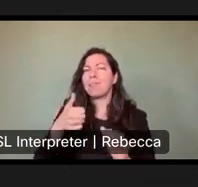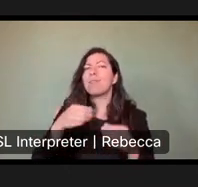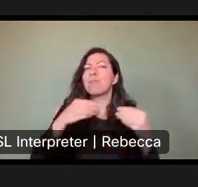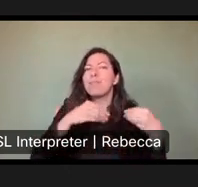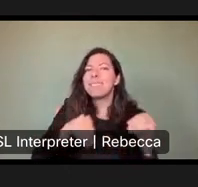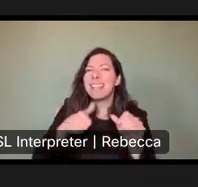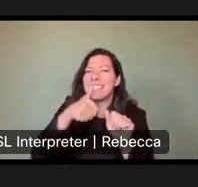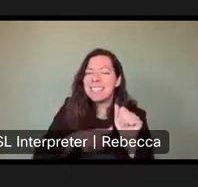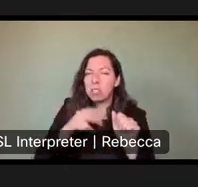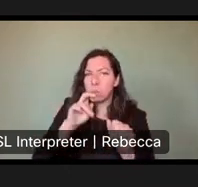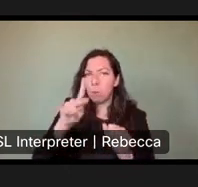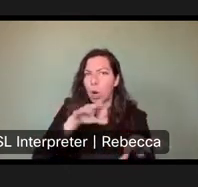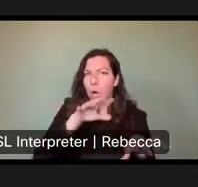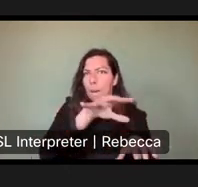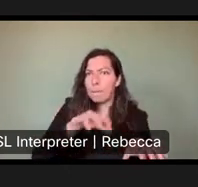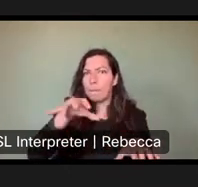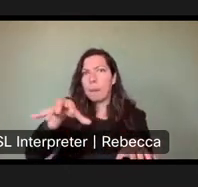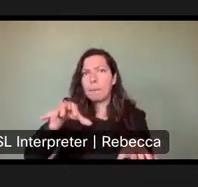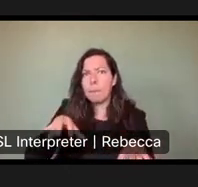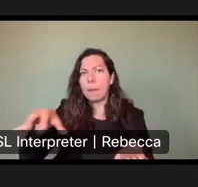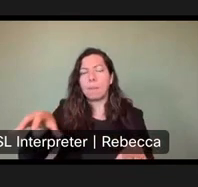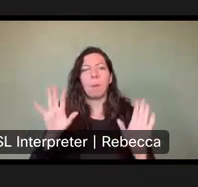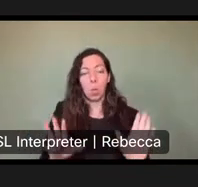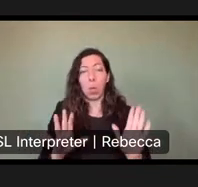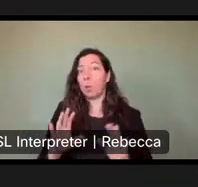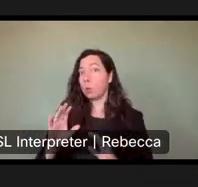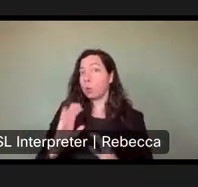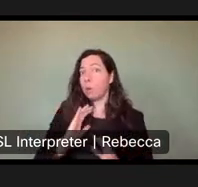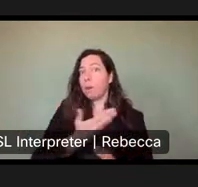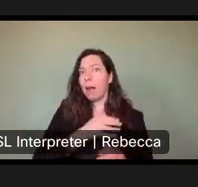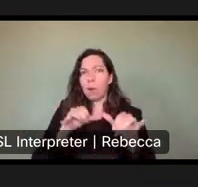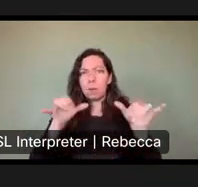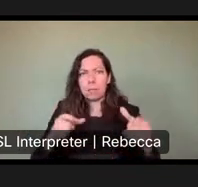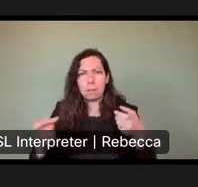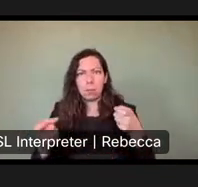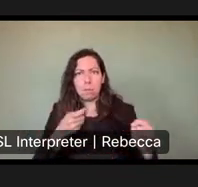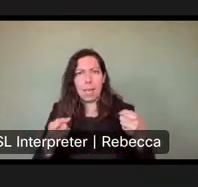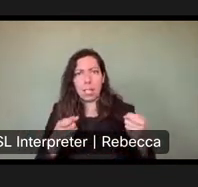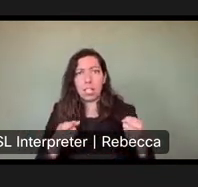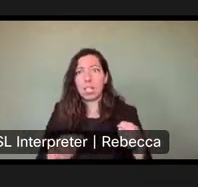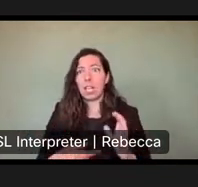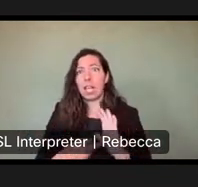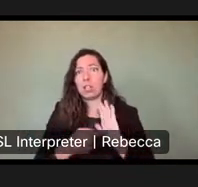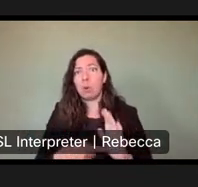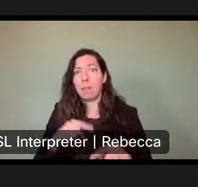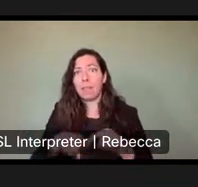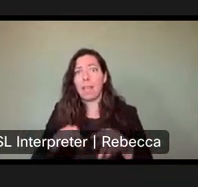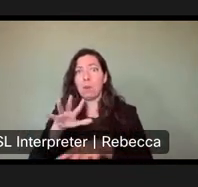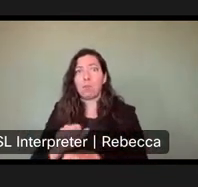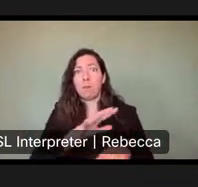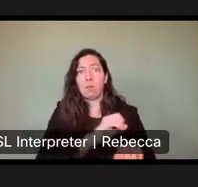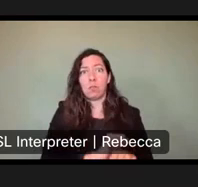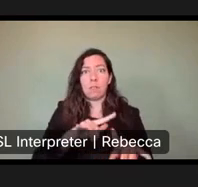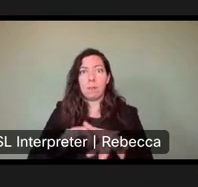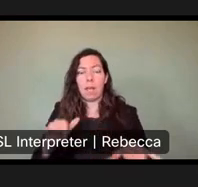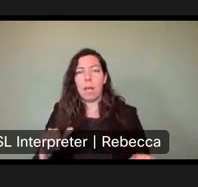way for our reservation system to manage annual camping passes where they wouldn't be able to make multiple reservations is for